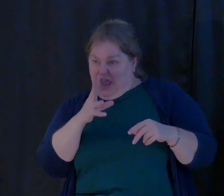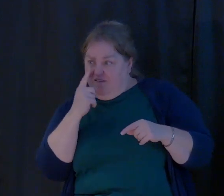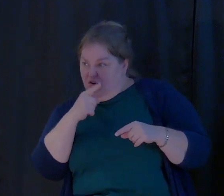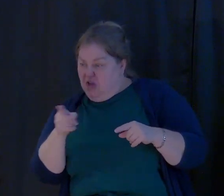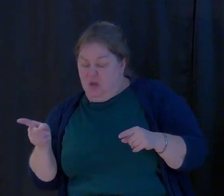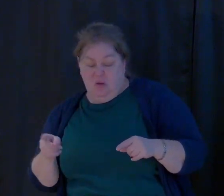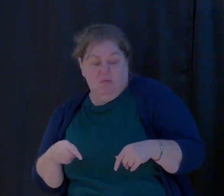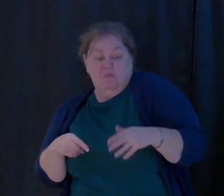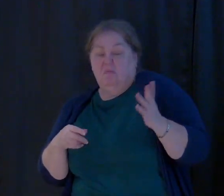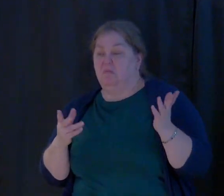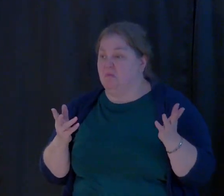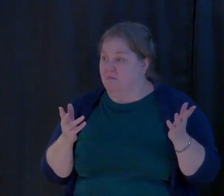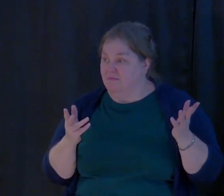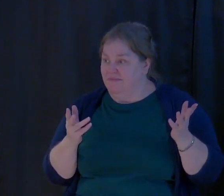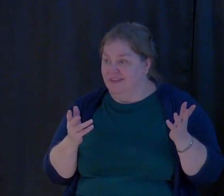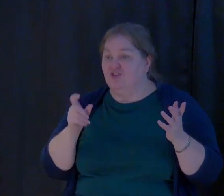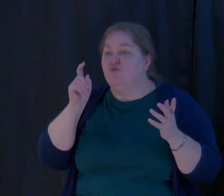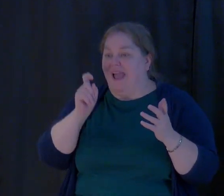do I care about you?